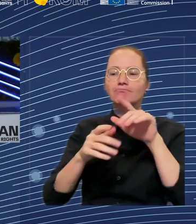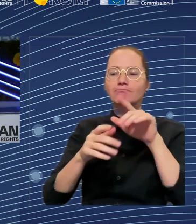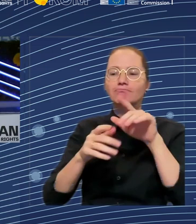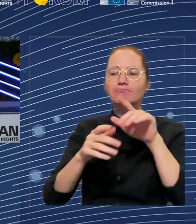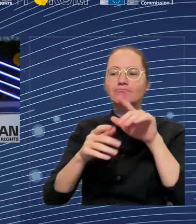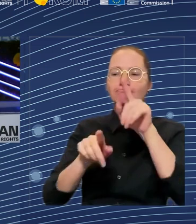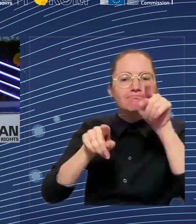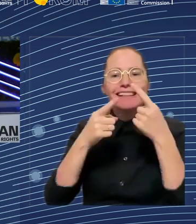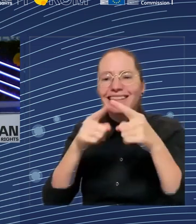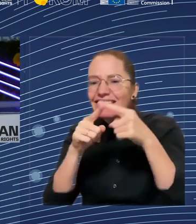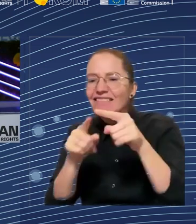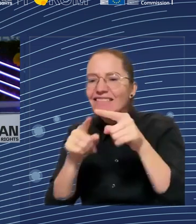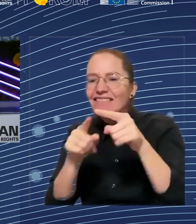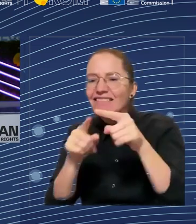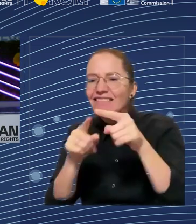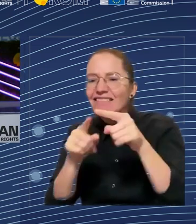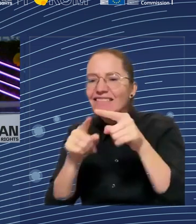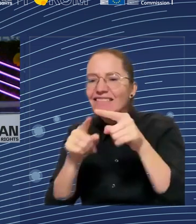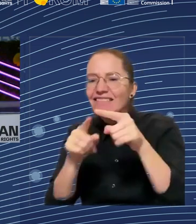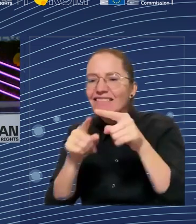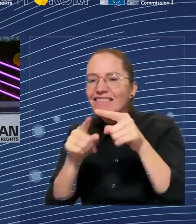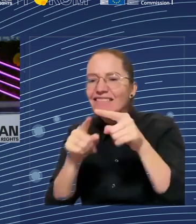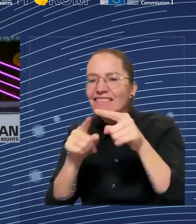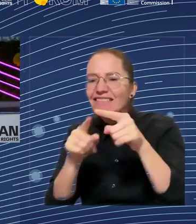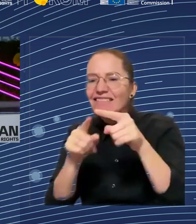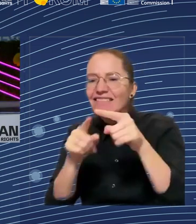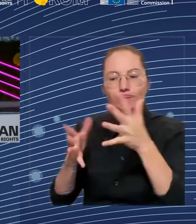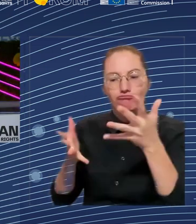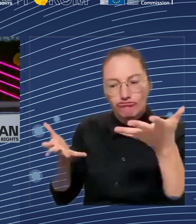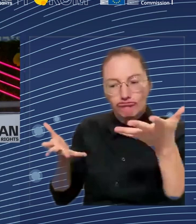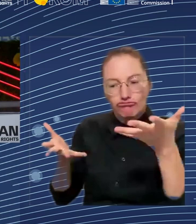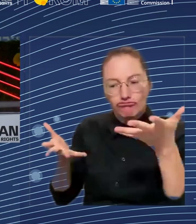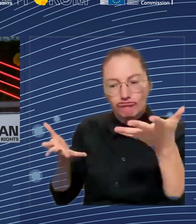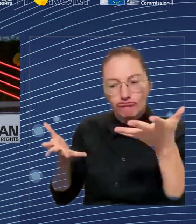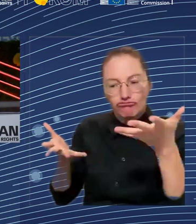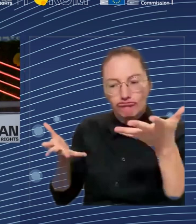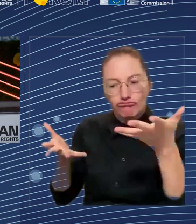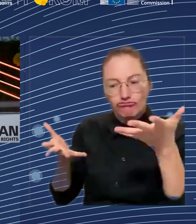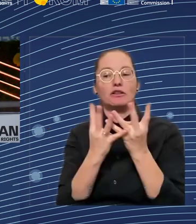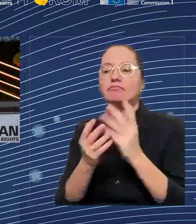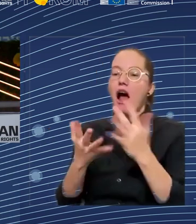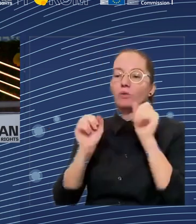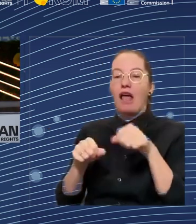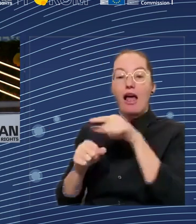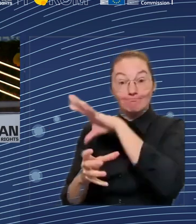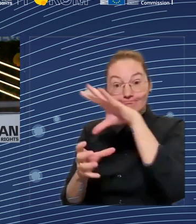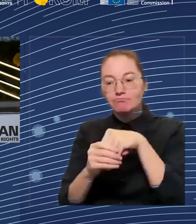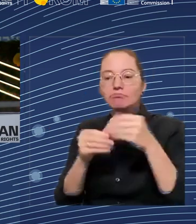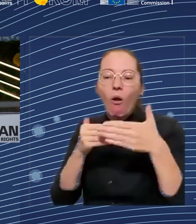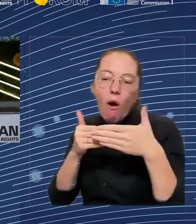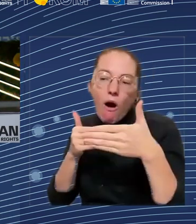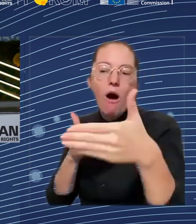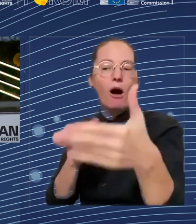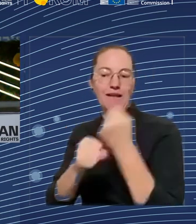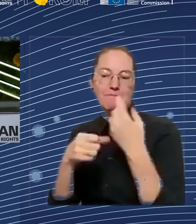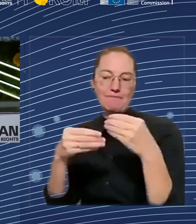Although I know there's also a panel this afternoon, so I will not go too deeply into it. And here, of course, there are